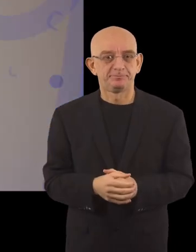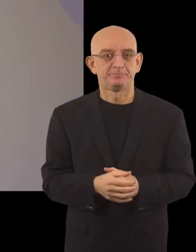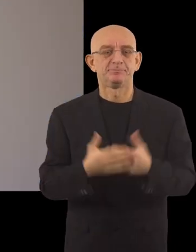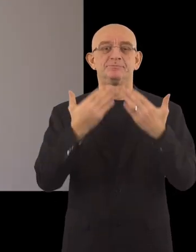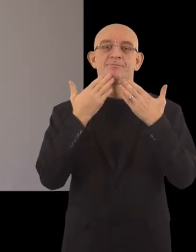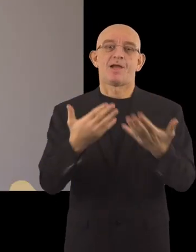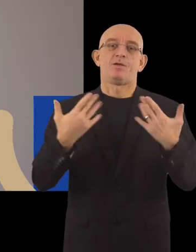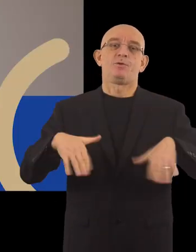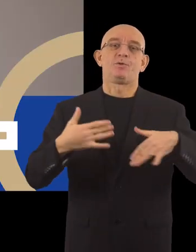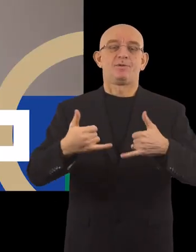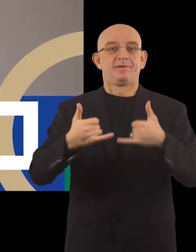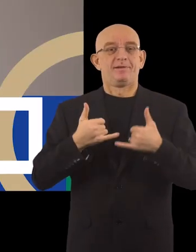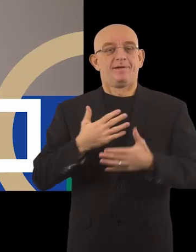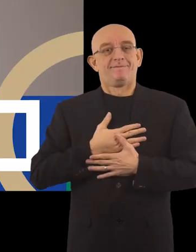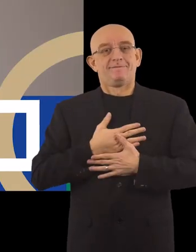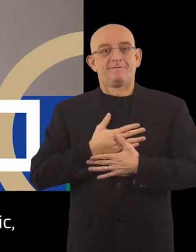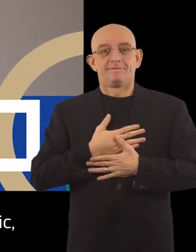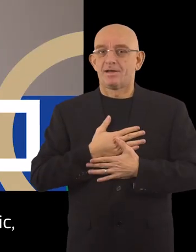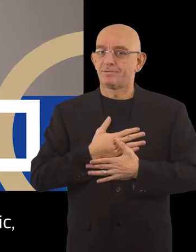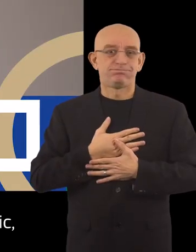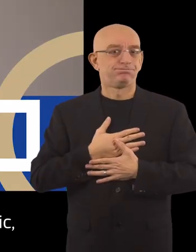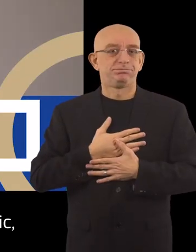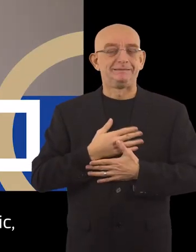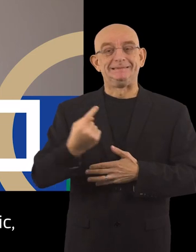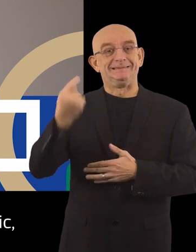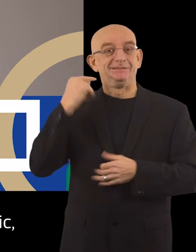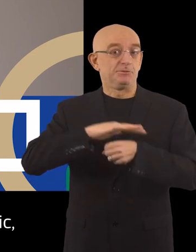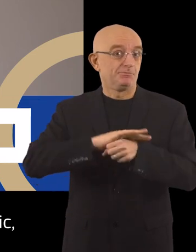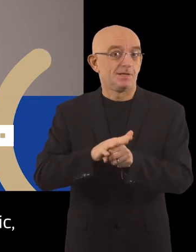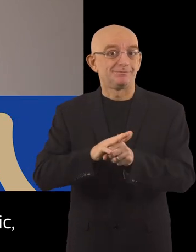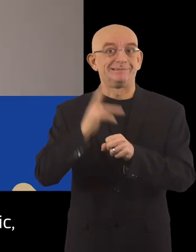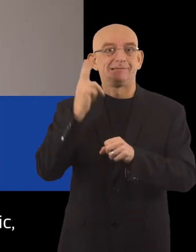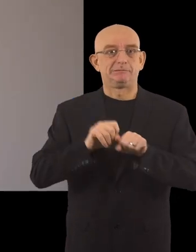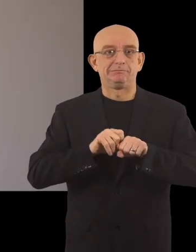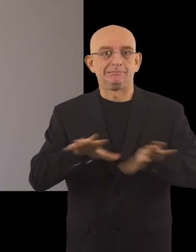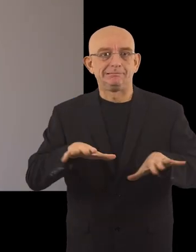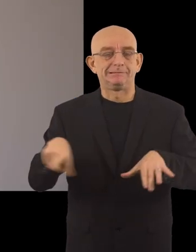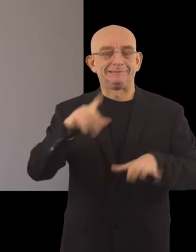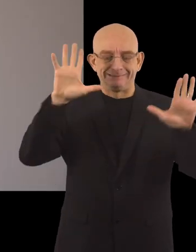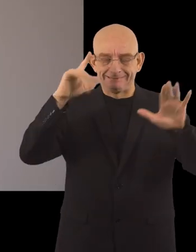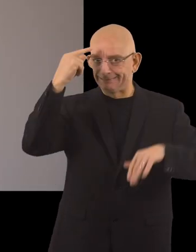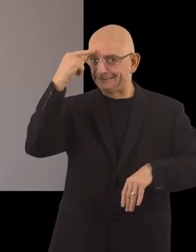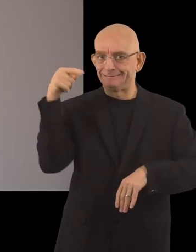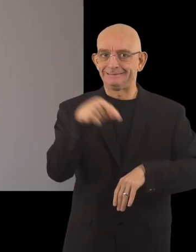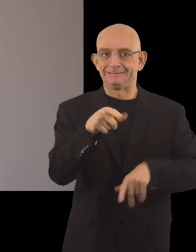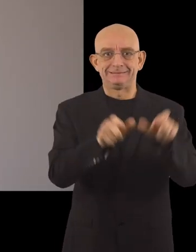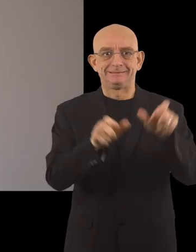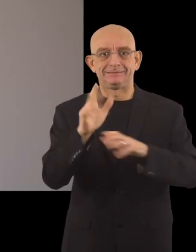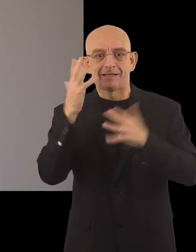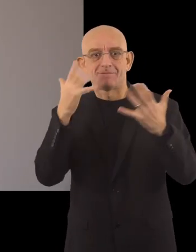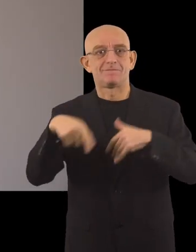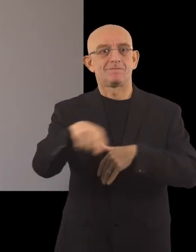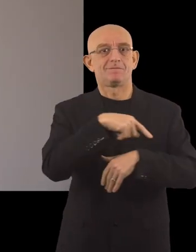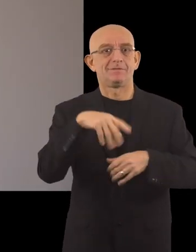Thank you for this honor. From the very beginning of the pandemic we knew that we had to support